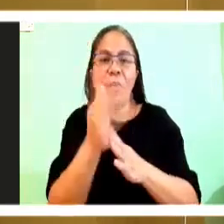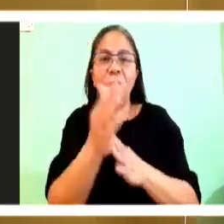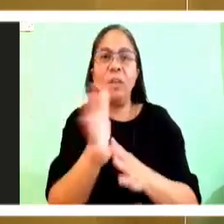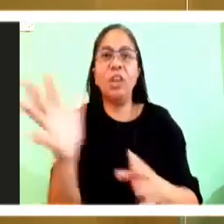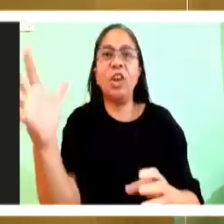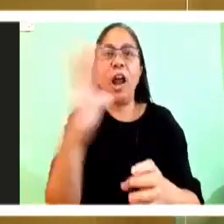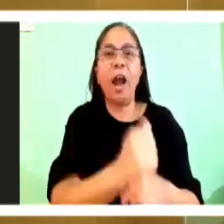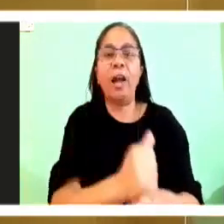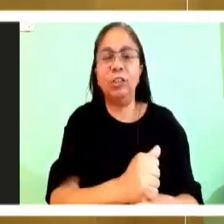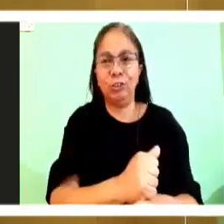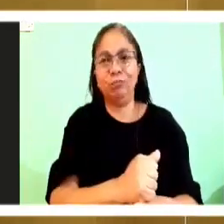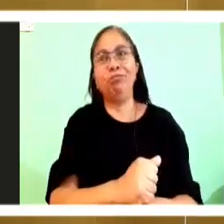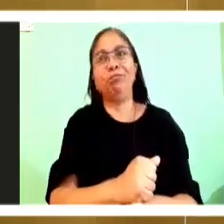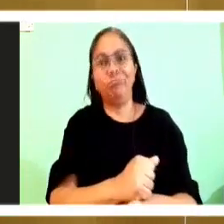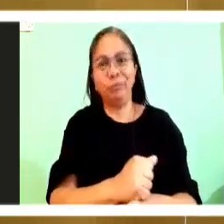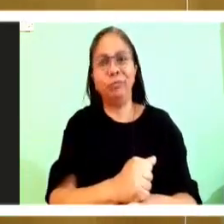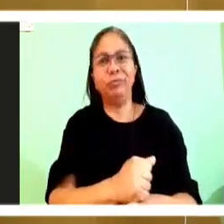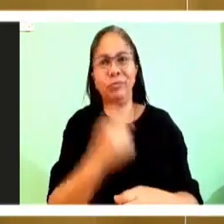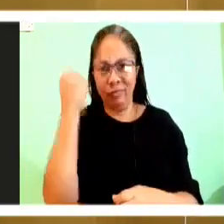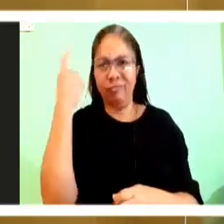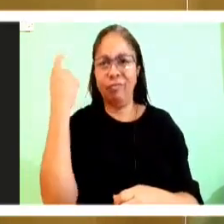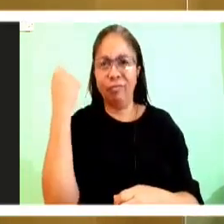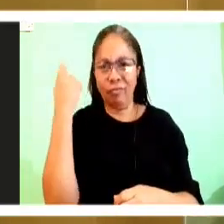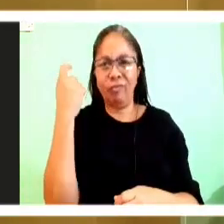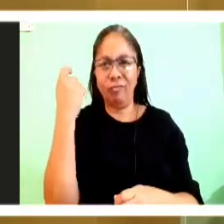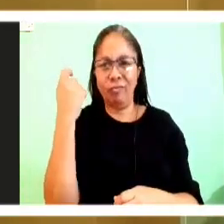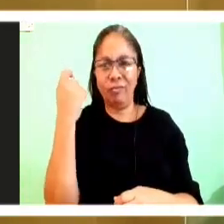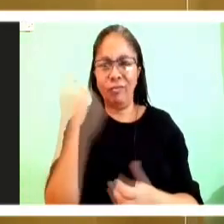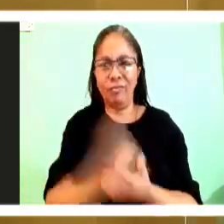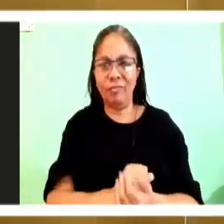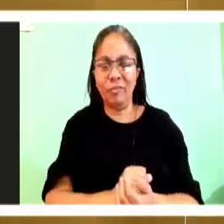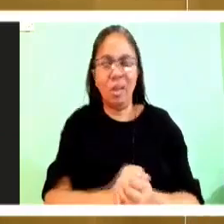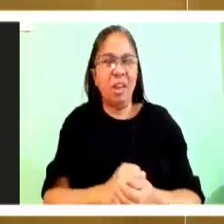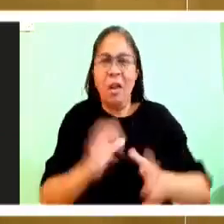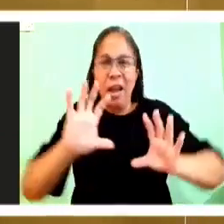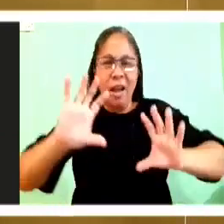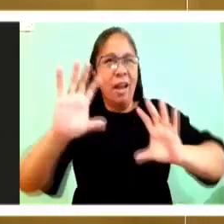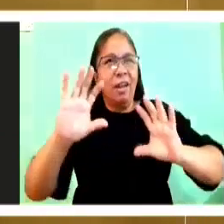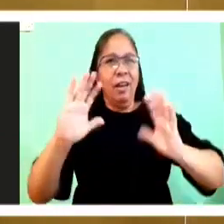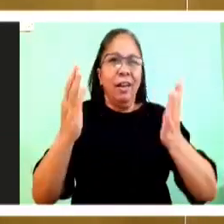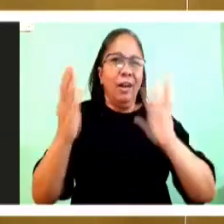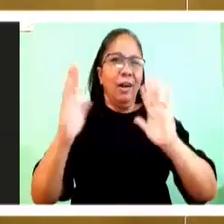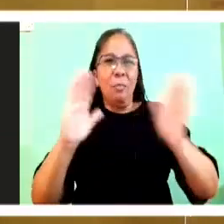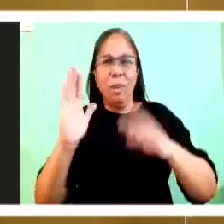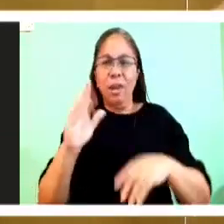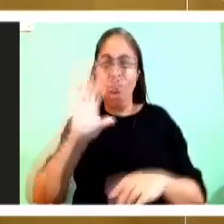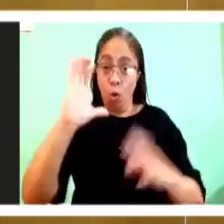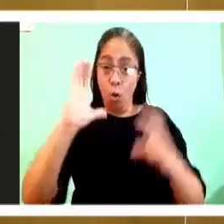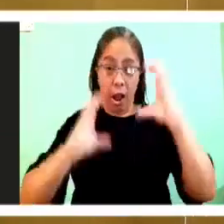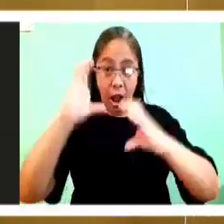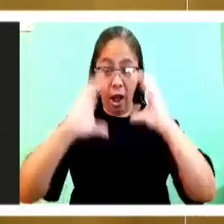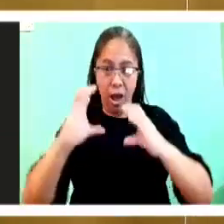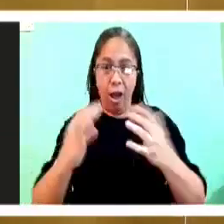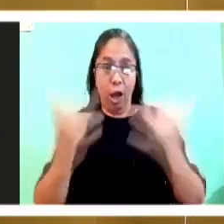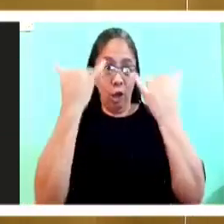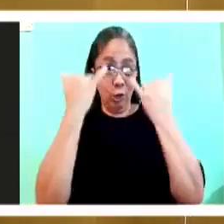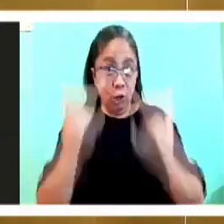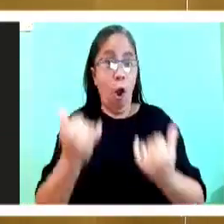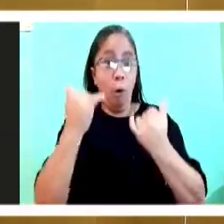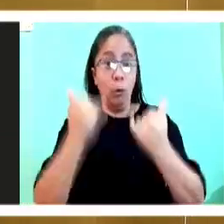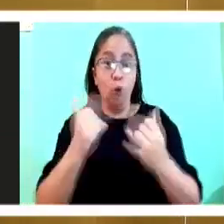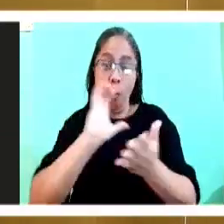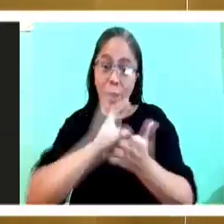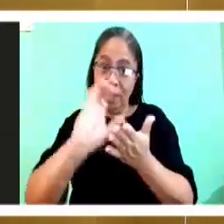It's like you just finished cleaning your car and somebody tells you, hey, let's go down that muddy road right now.